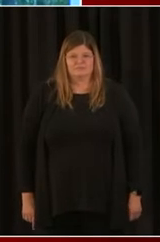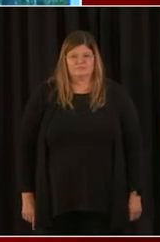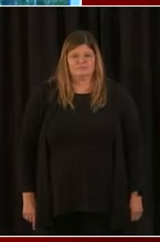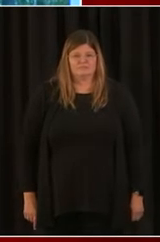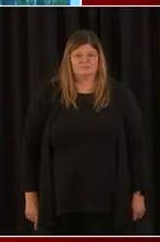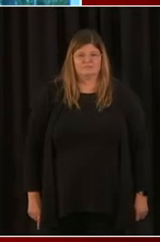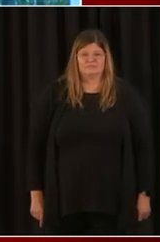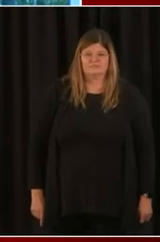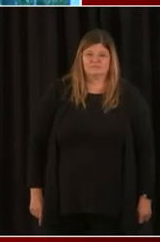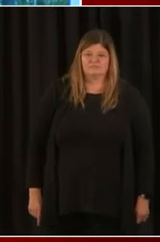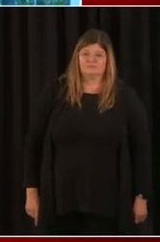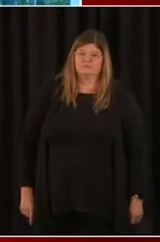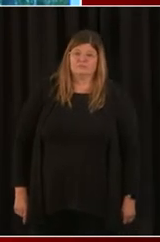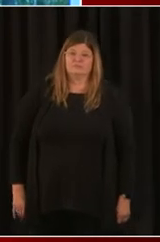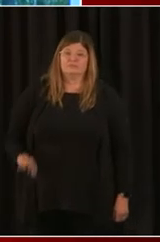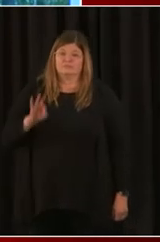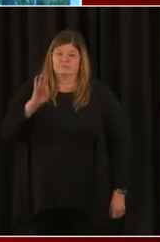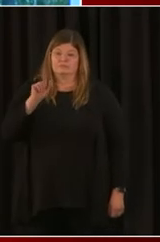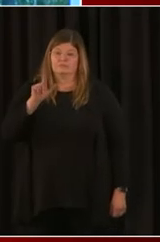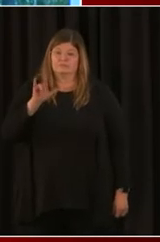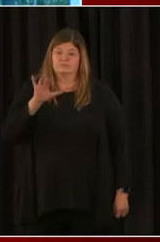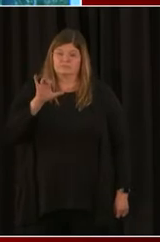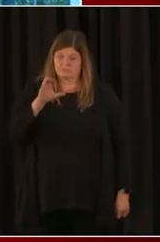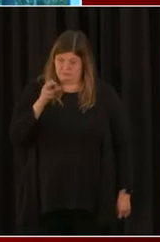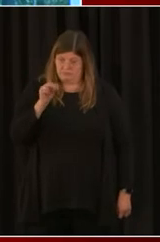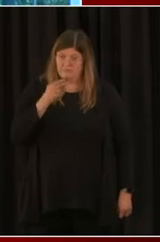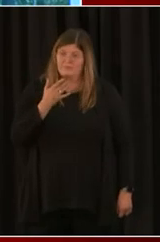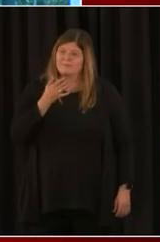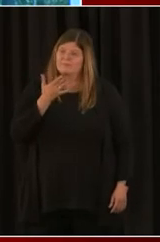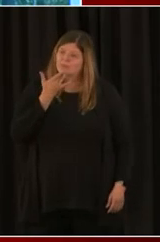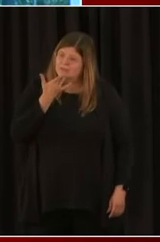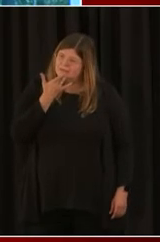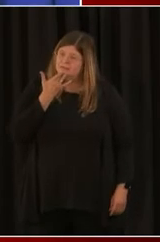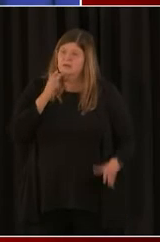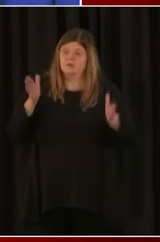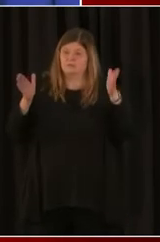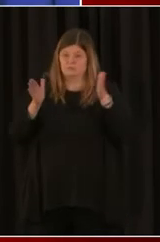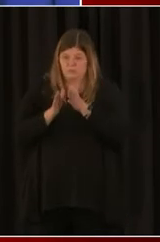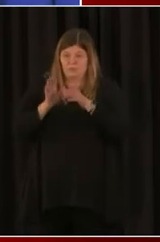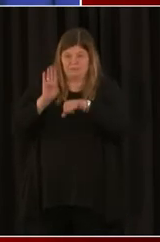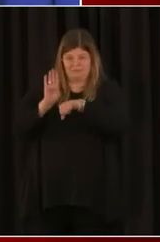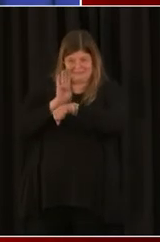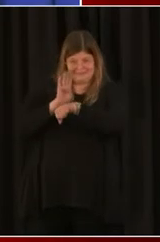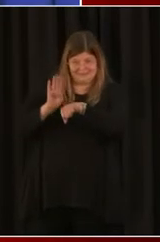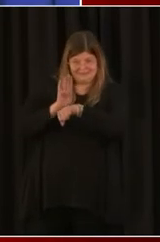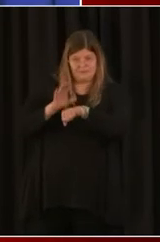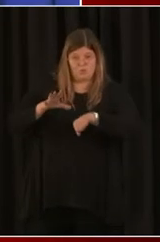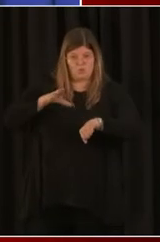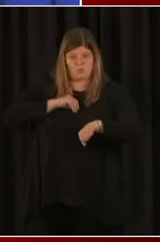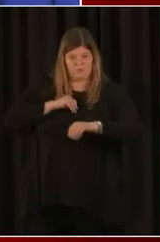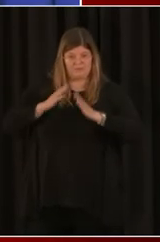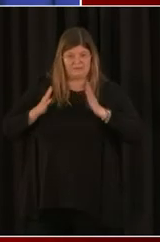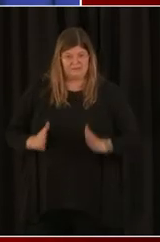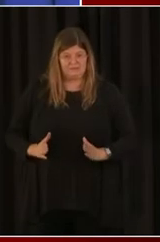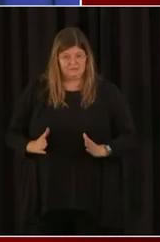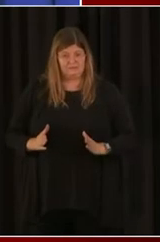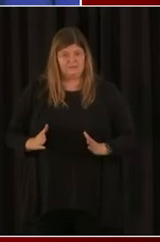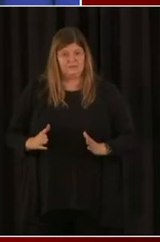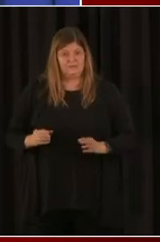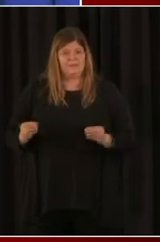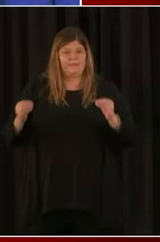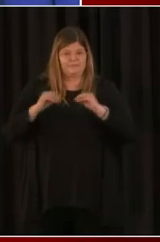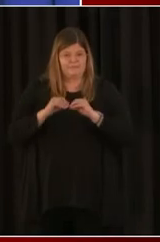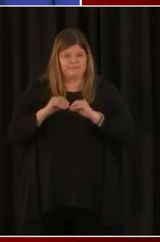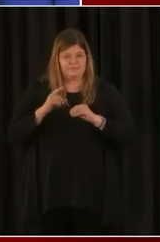owners, kind of how they've kind of assessed what they've kind of taken advantage of and what they've passed on. So, I don't know, Anthony,